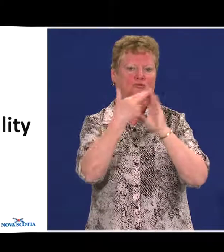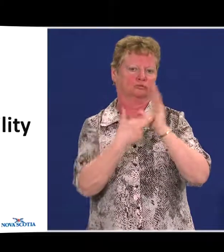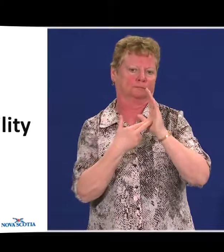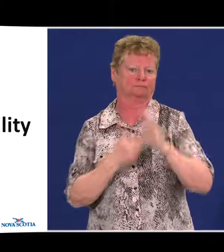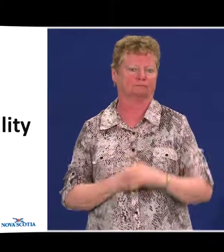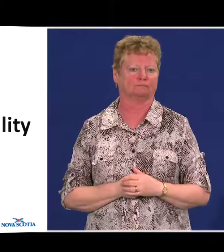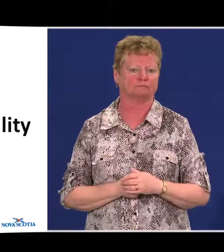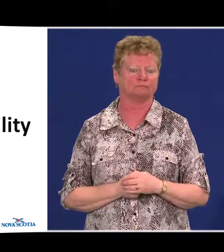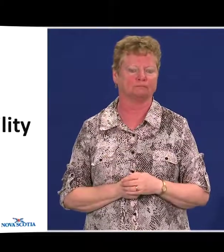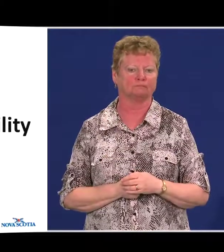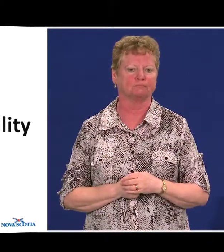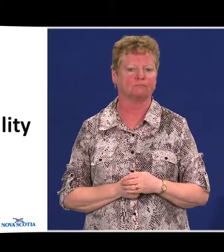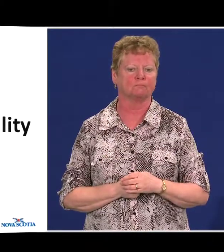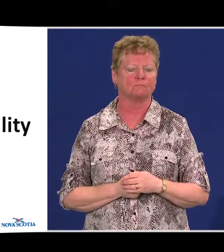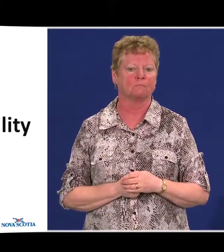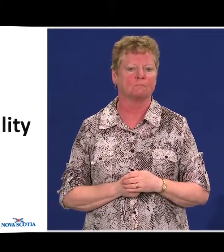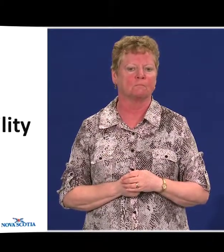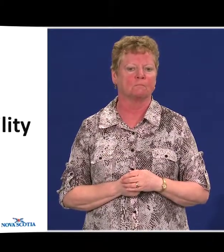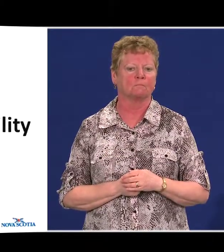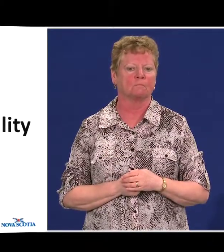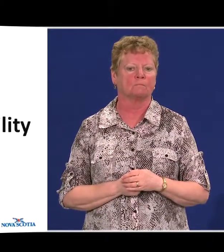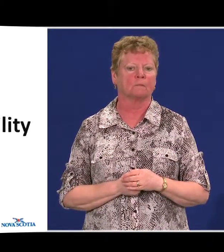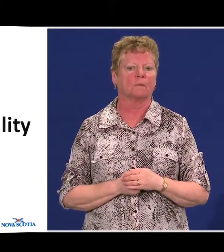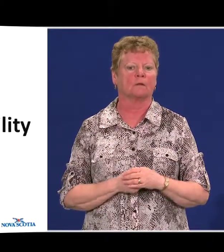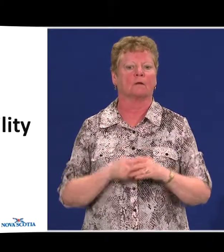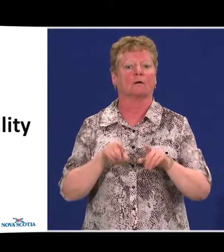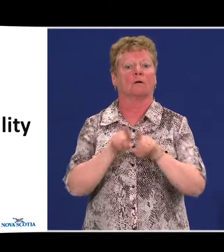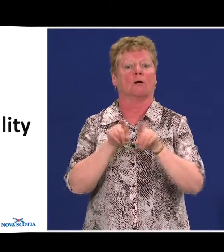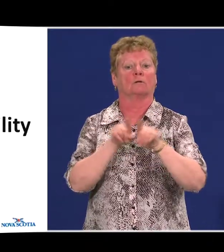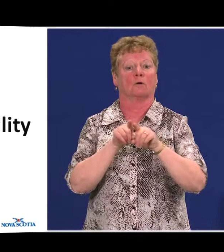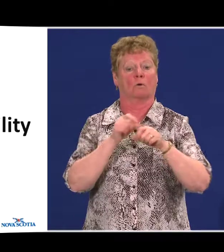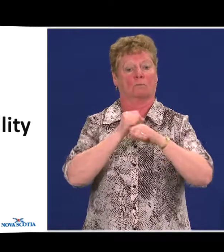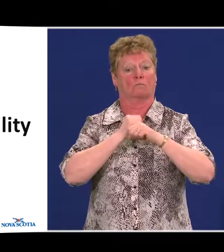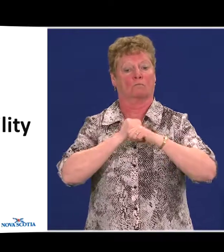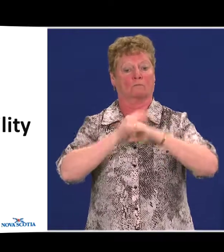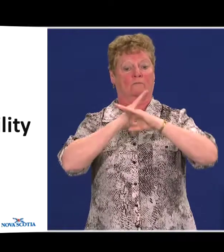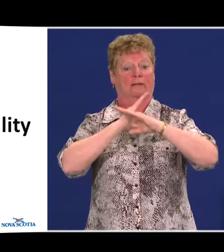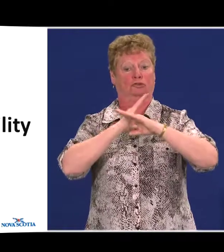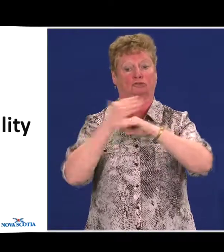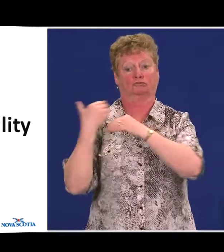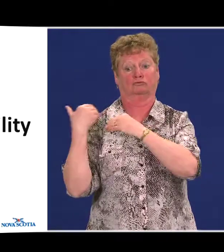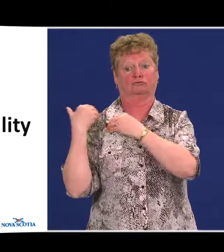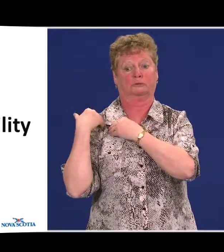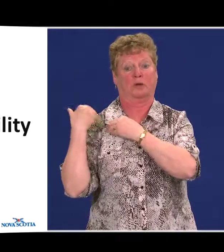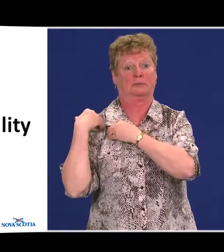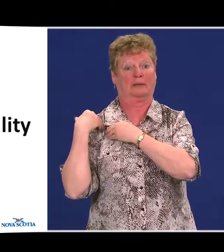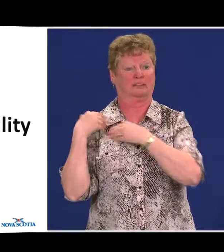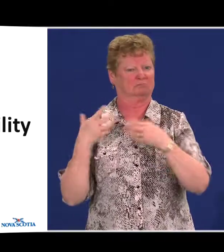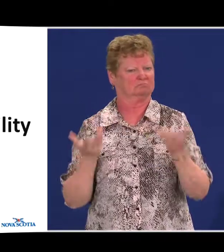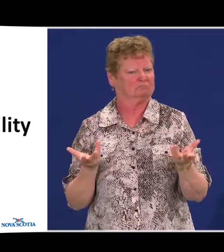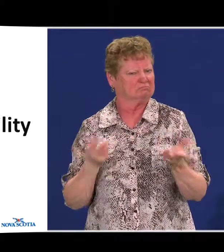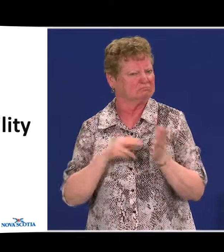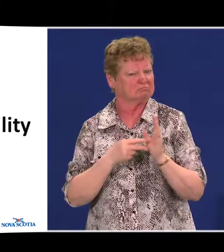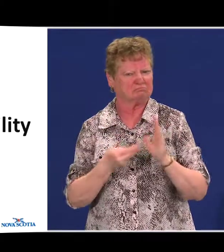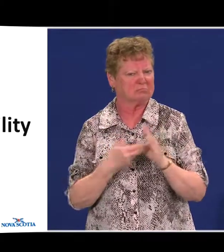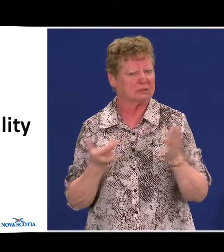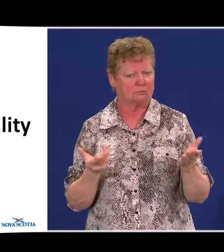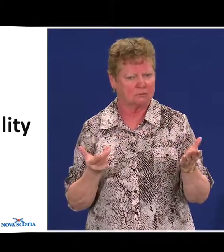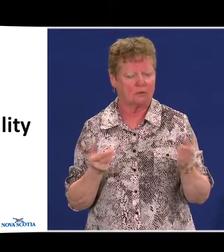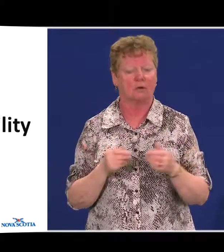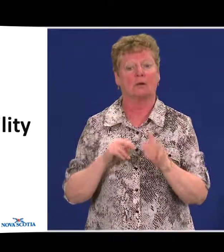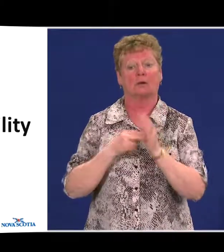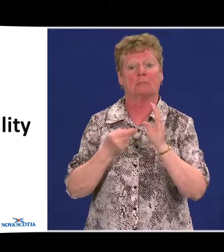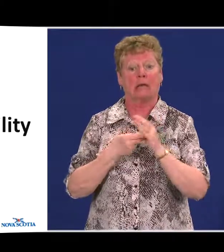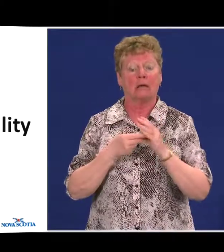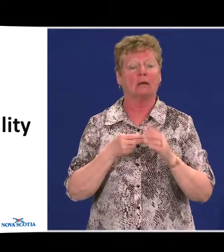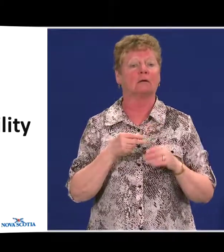The last principle is prevention responsibility. And this means that the responsibility to